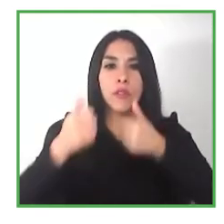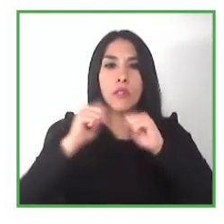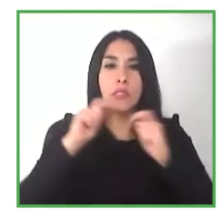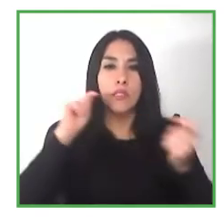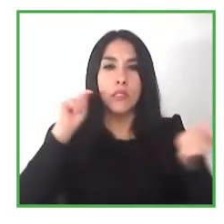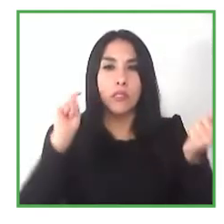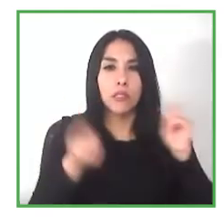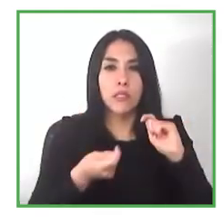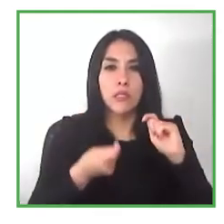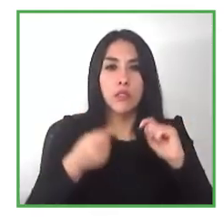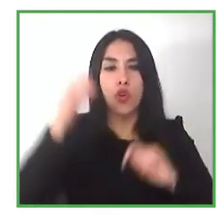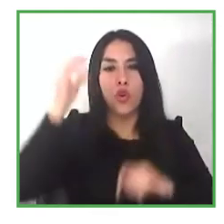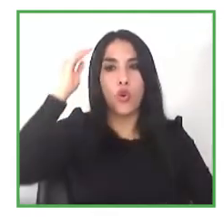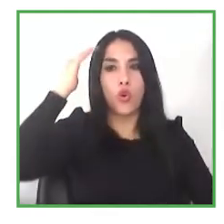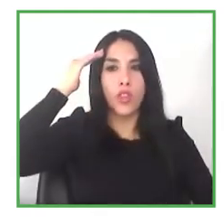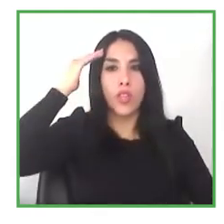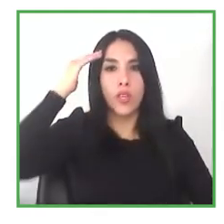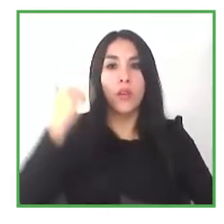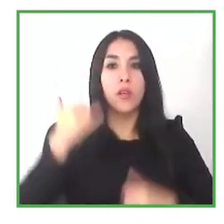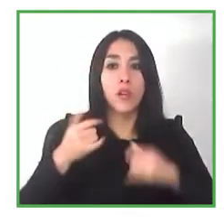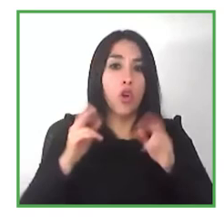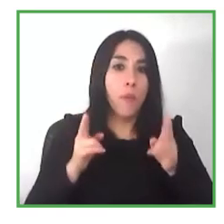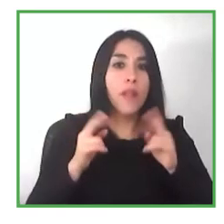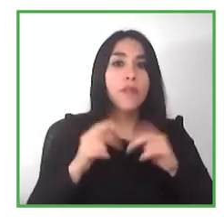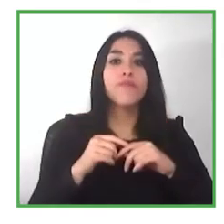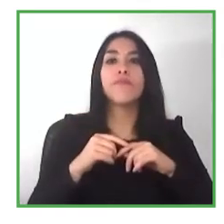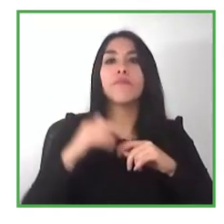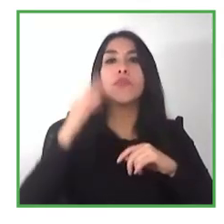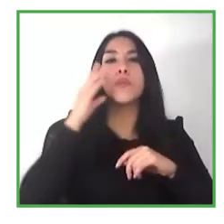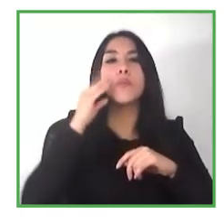and the change of mentality in brazil